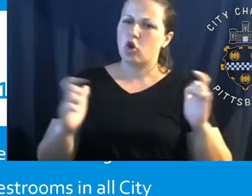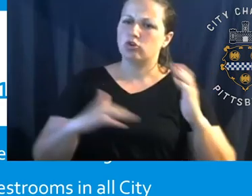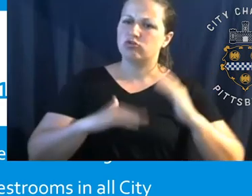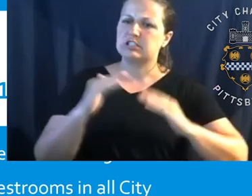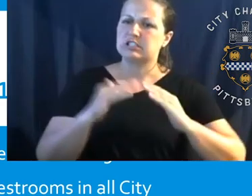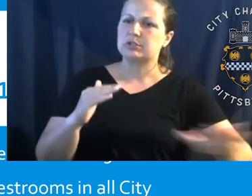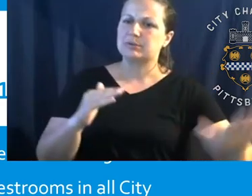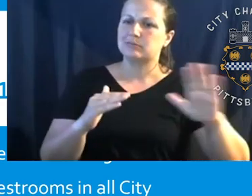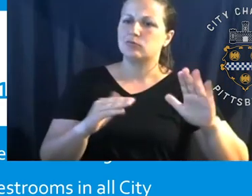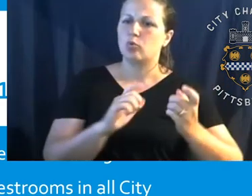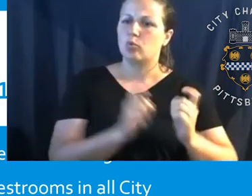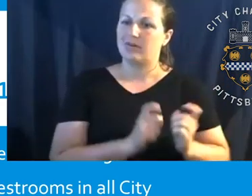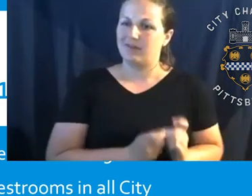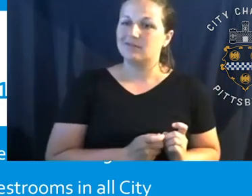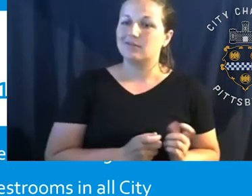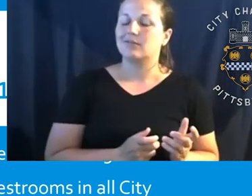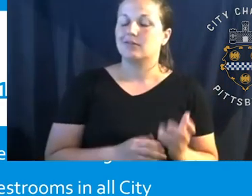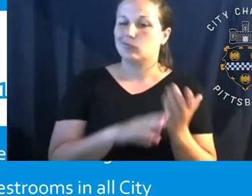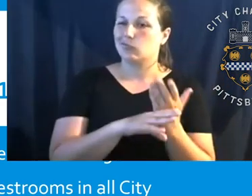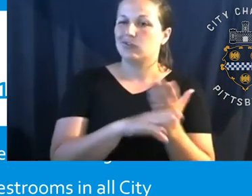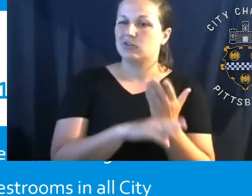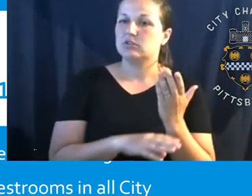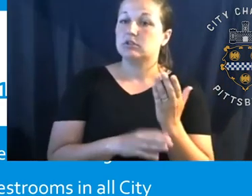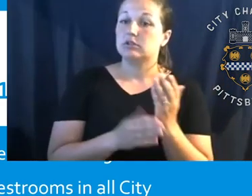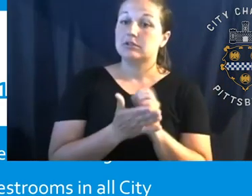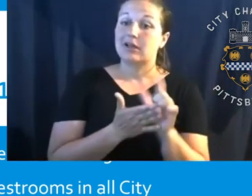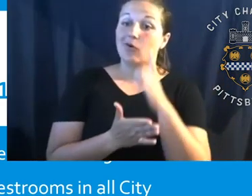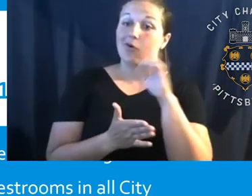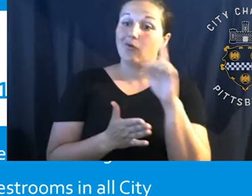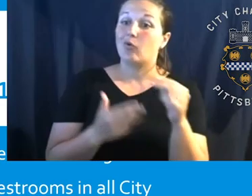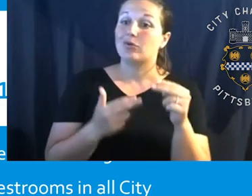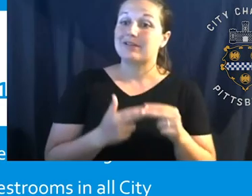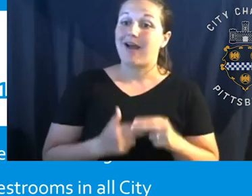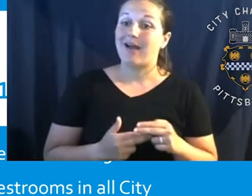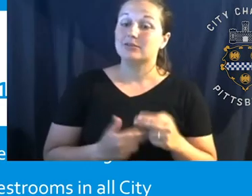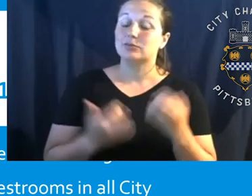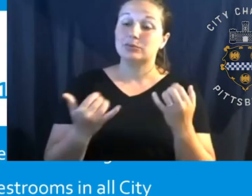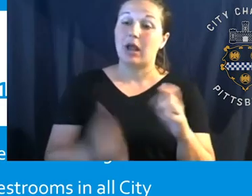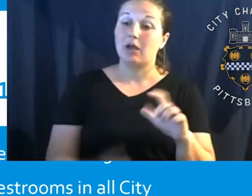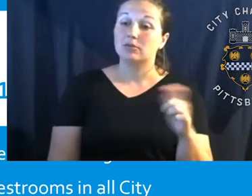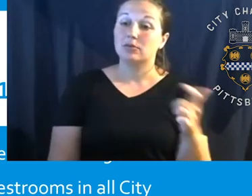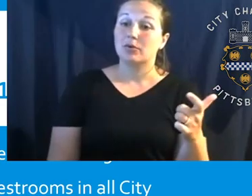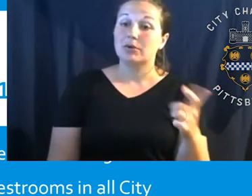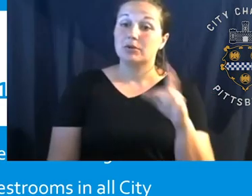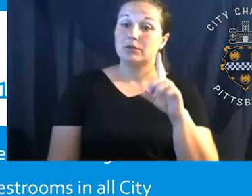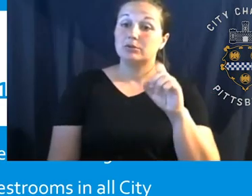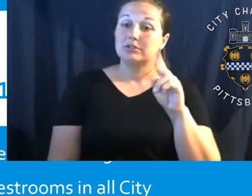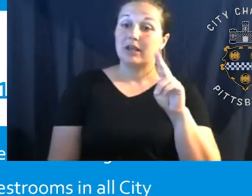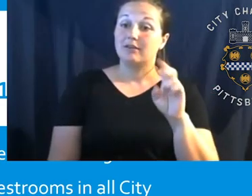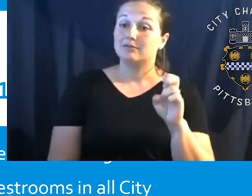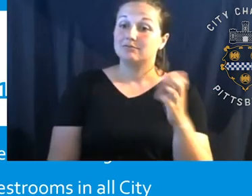With that, um, we are done with our slides. so I was going to, um, hand it off to, um, Dave Hutchinson.